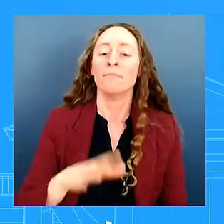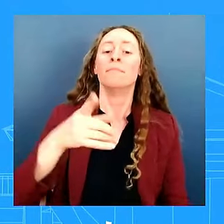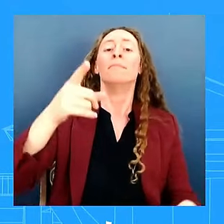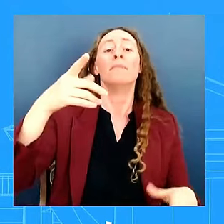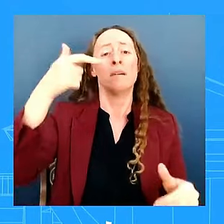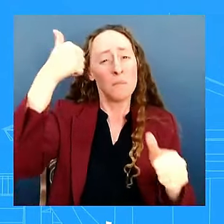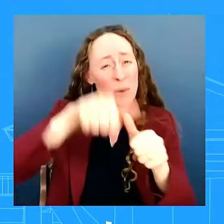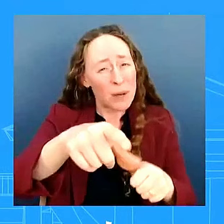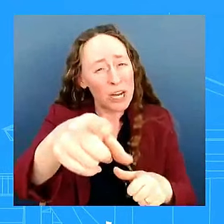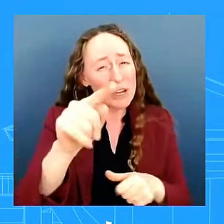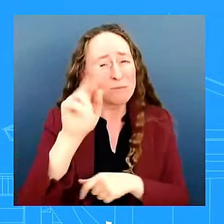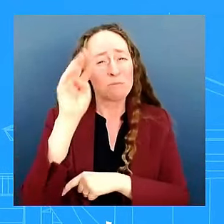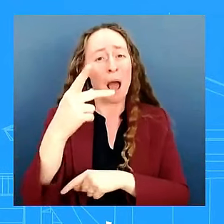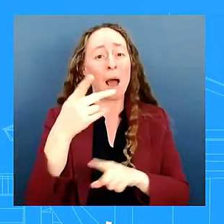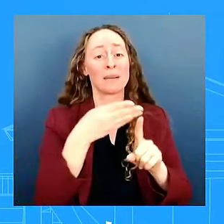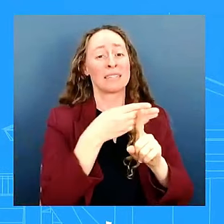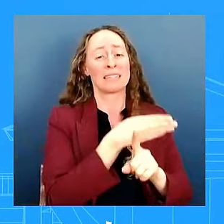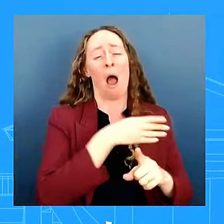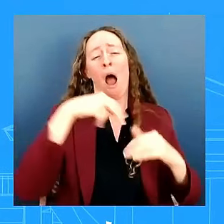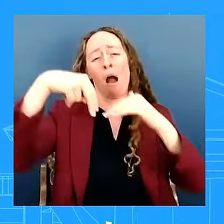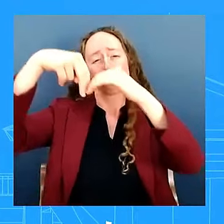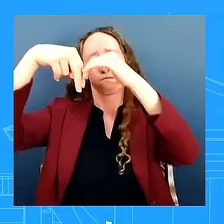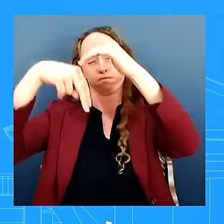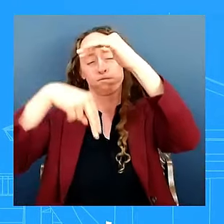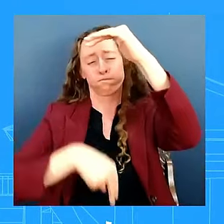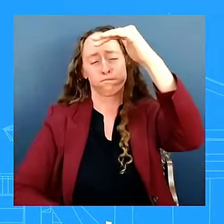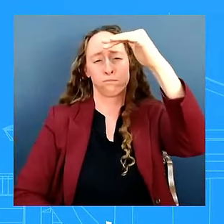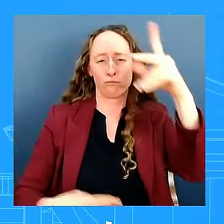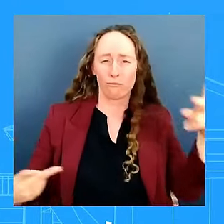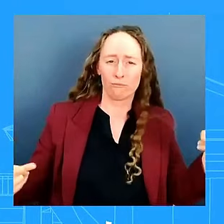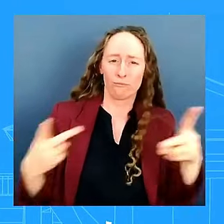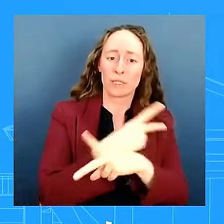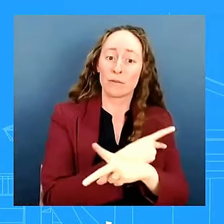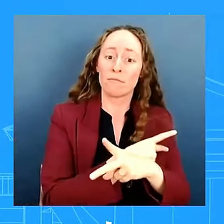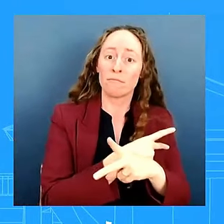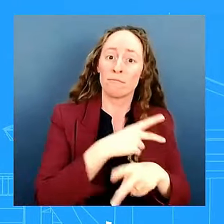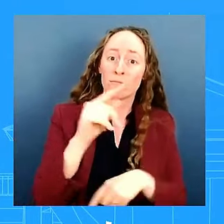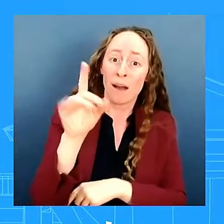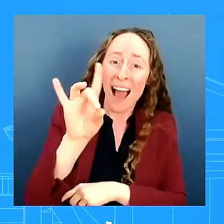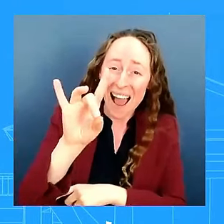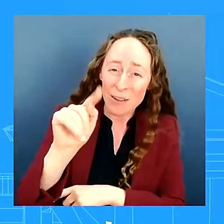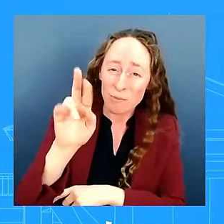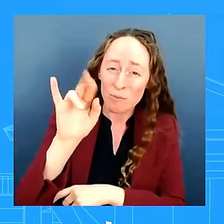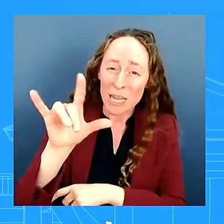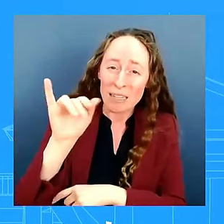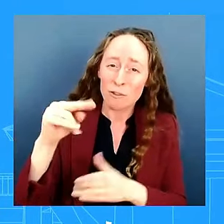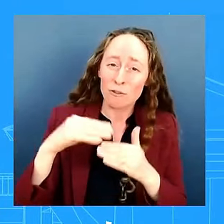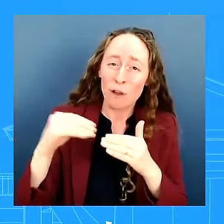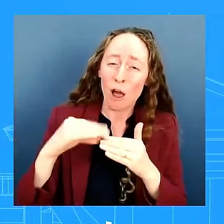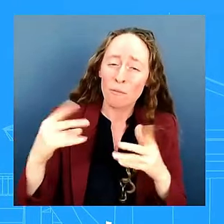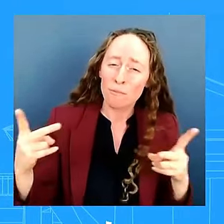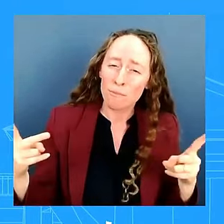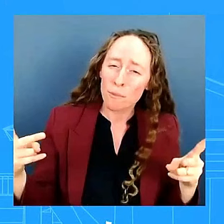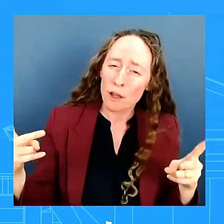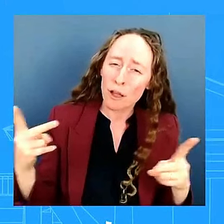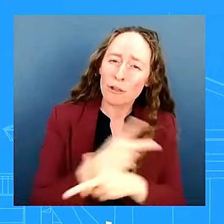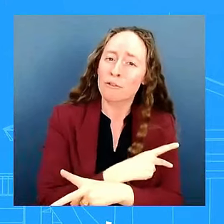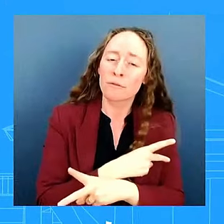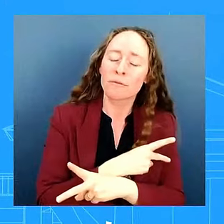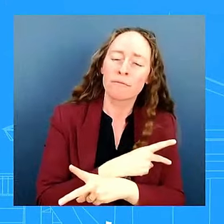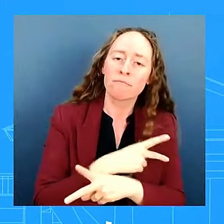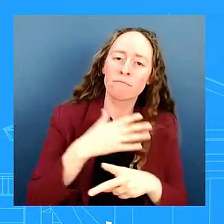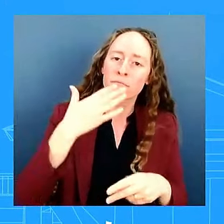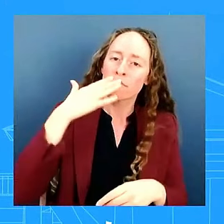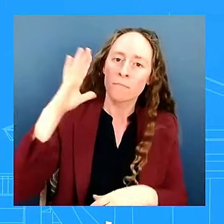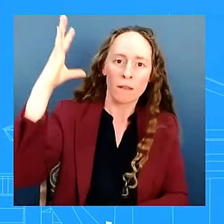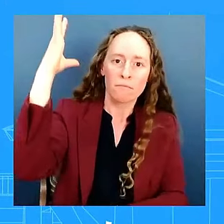about that they didn't sign a single law to reduce the deficit i hope you wrote about that the president president biden